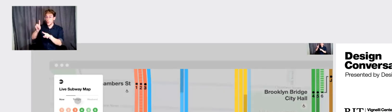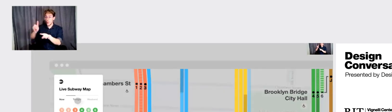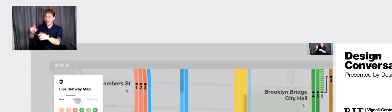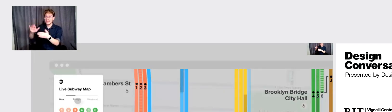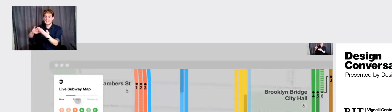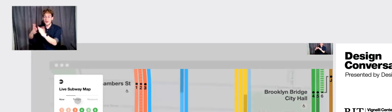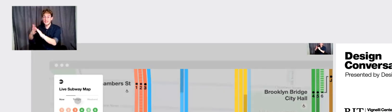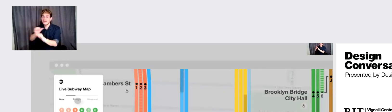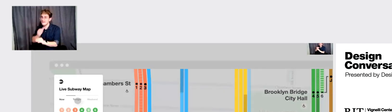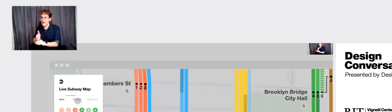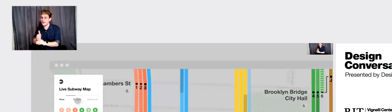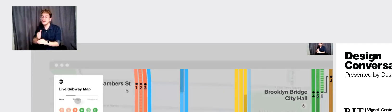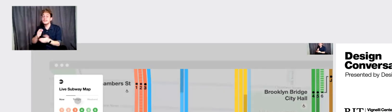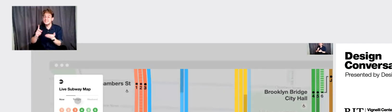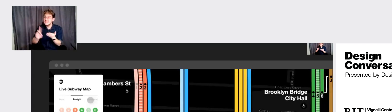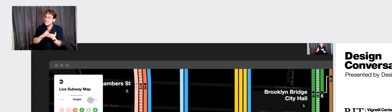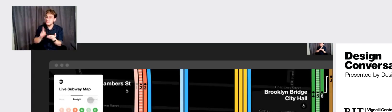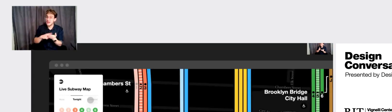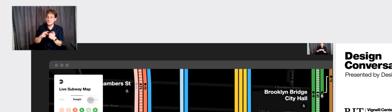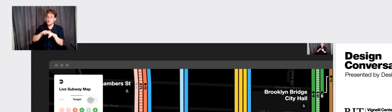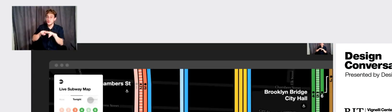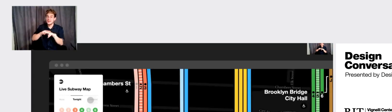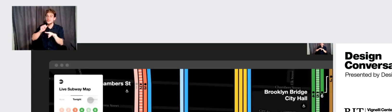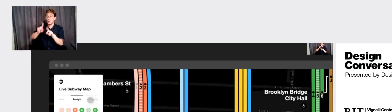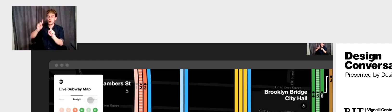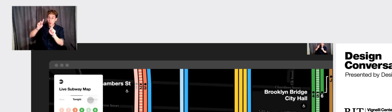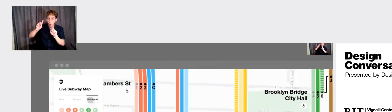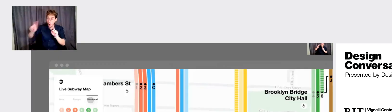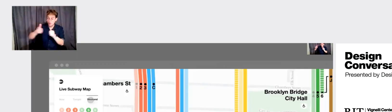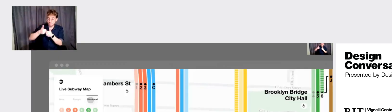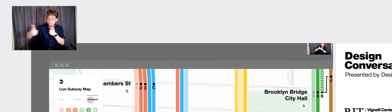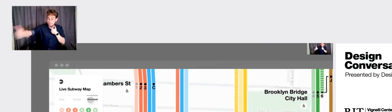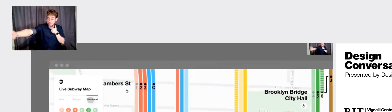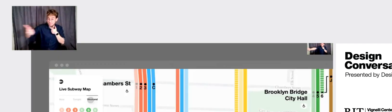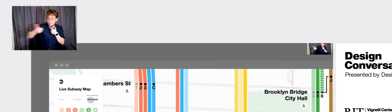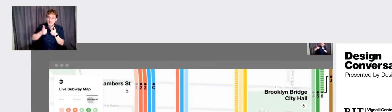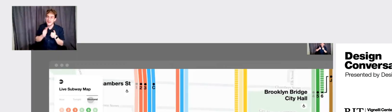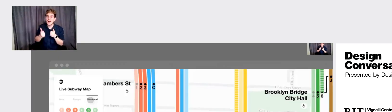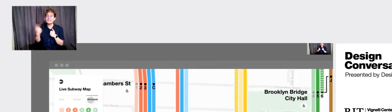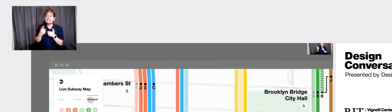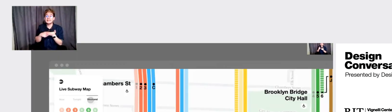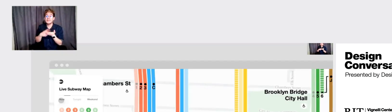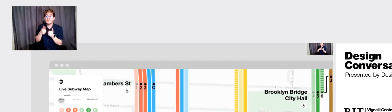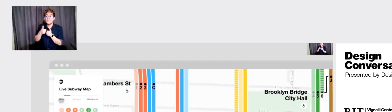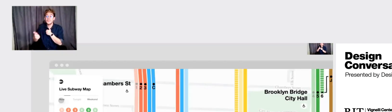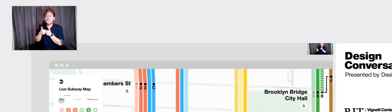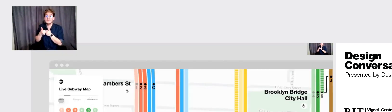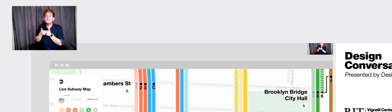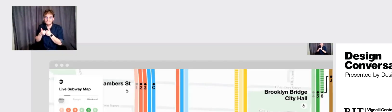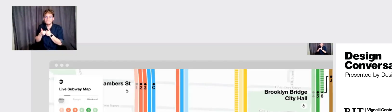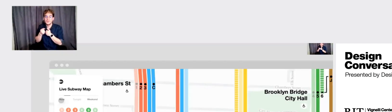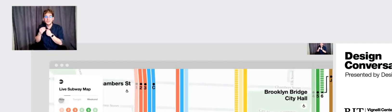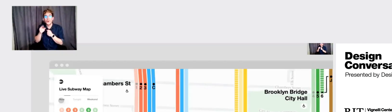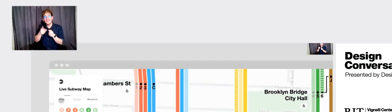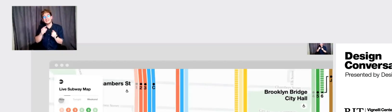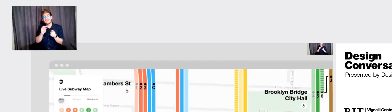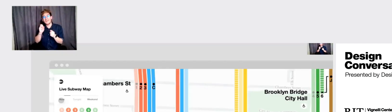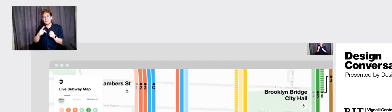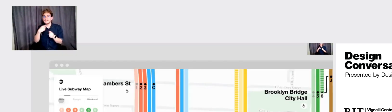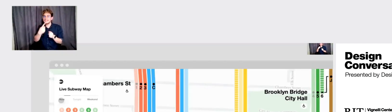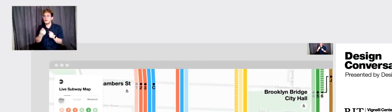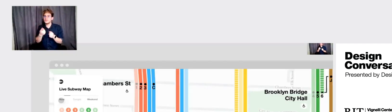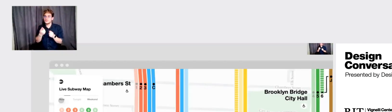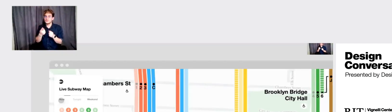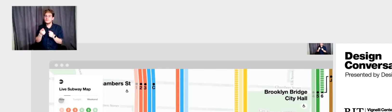And that happens, uh, with certain frequency and the diagram. And in the map, you can see this information is in general written, like in